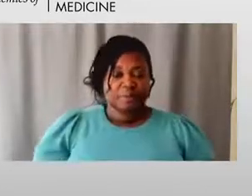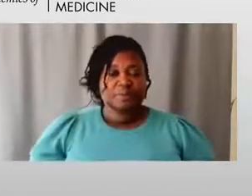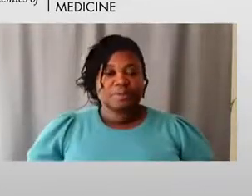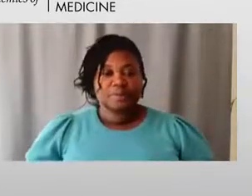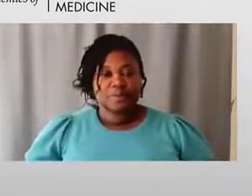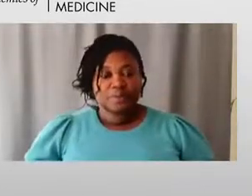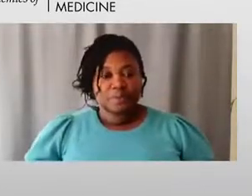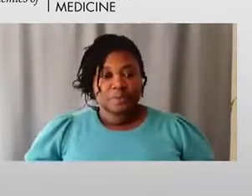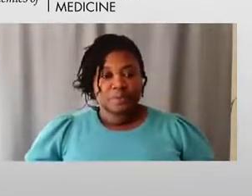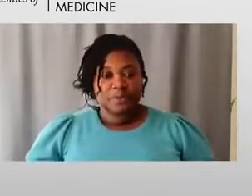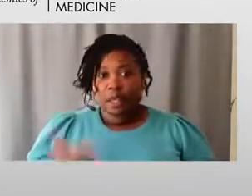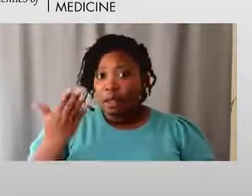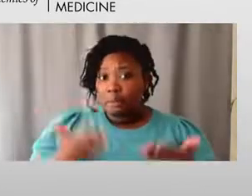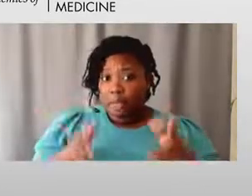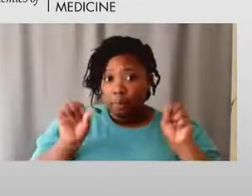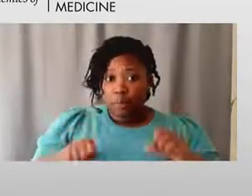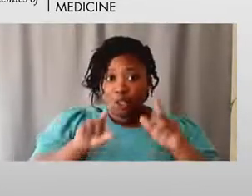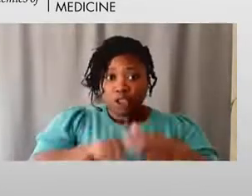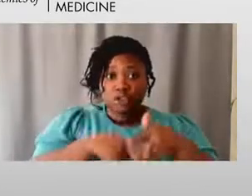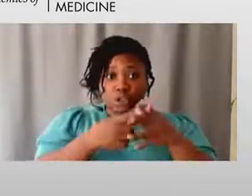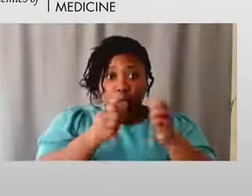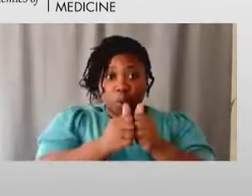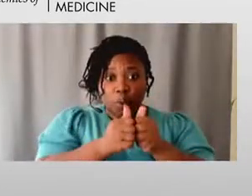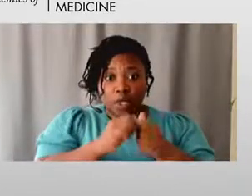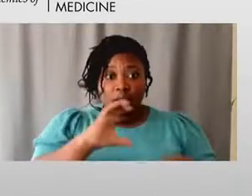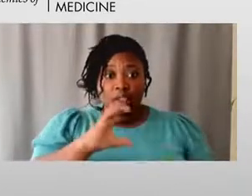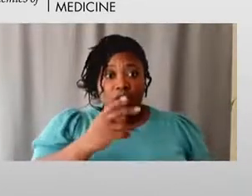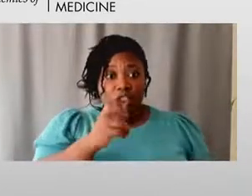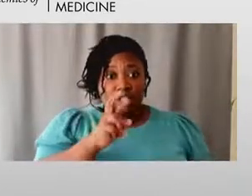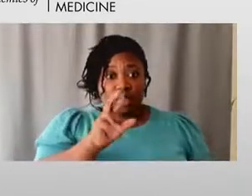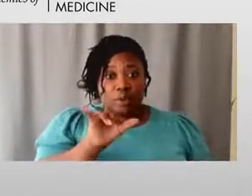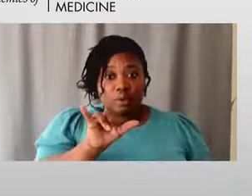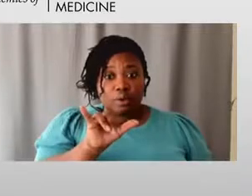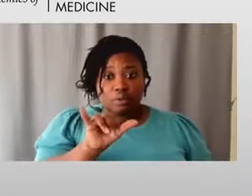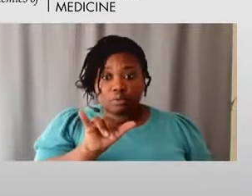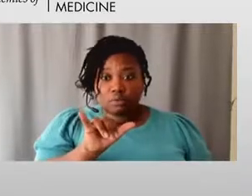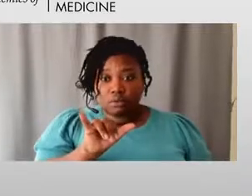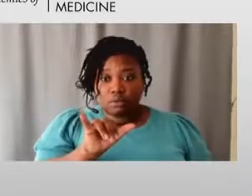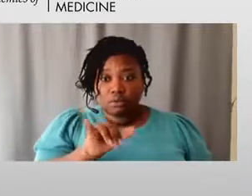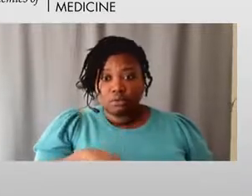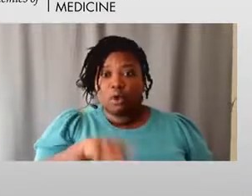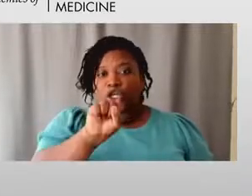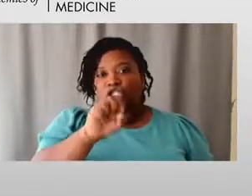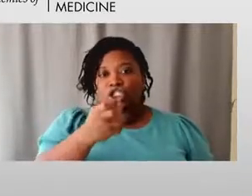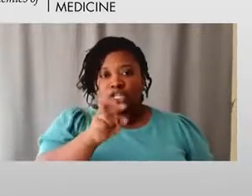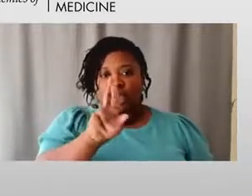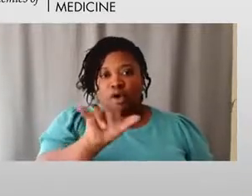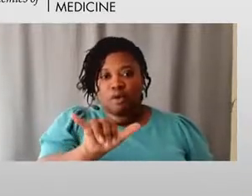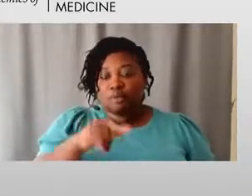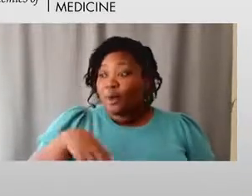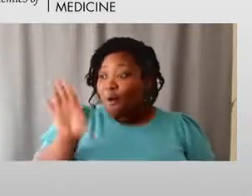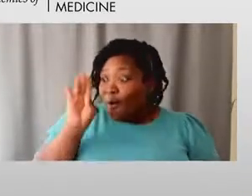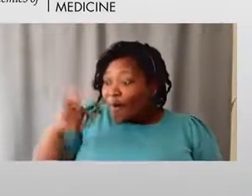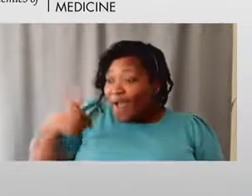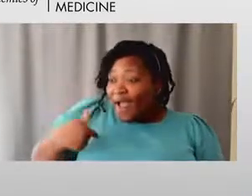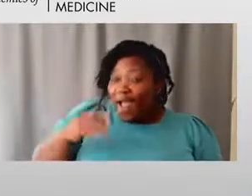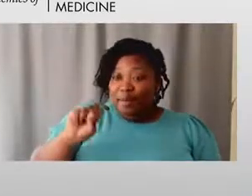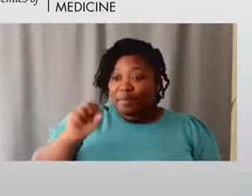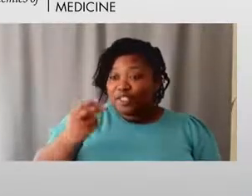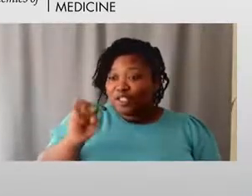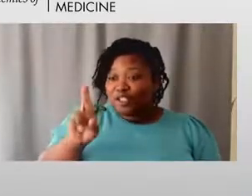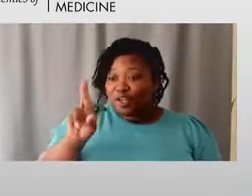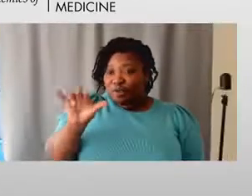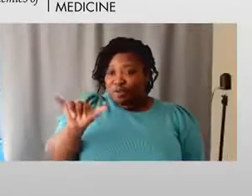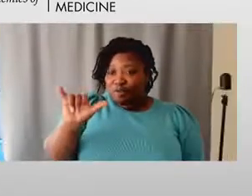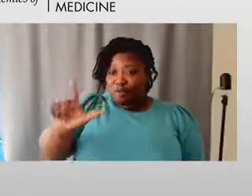Maybe we can start with Cheryl. Oh, I'm Cheryl Berksfeller from the University of